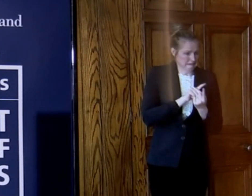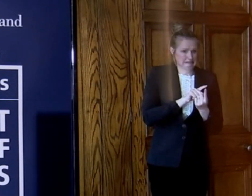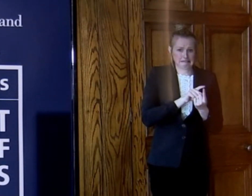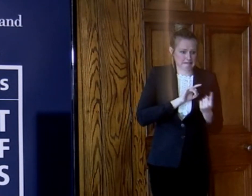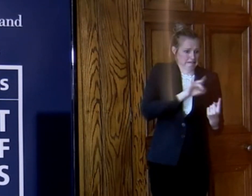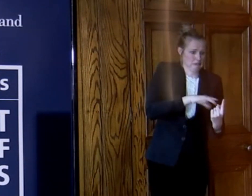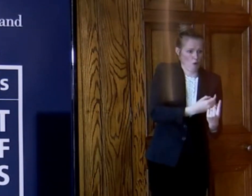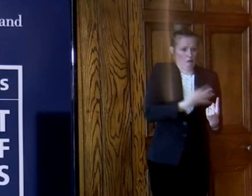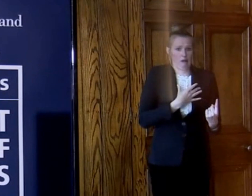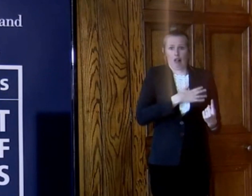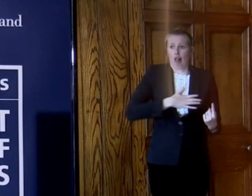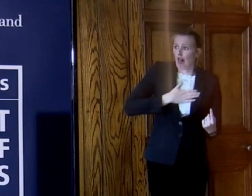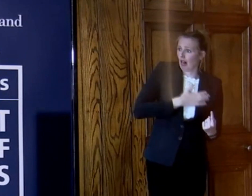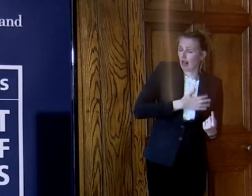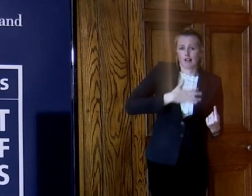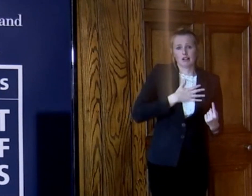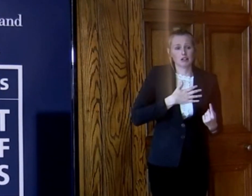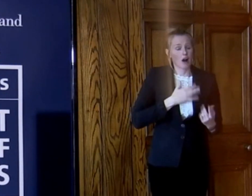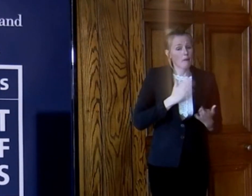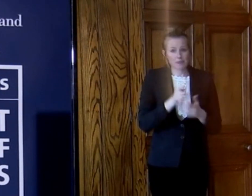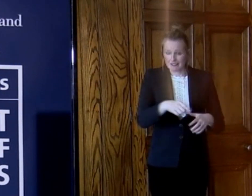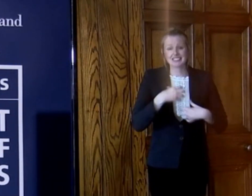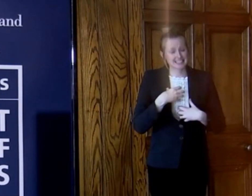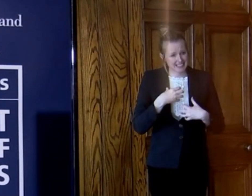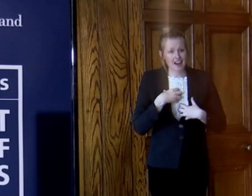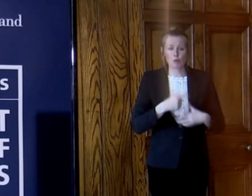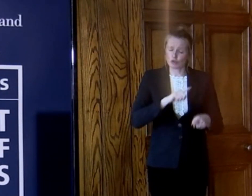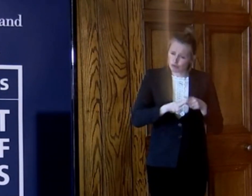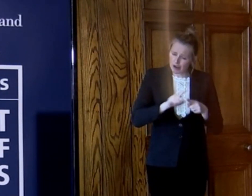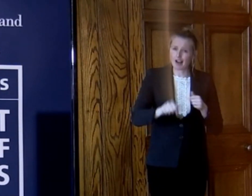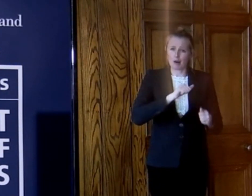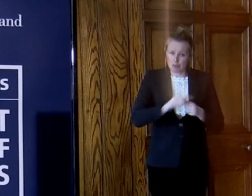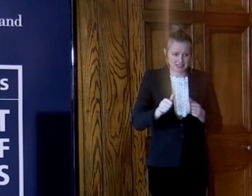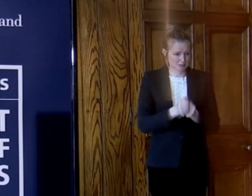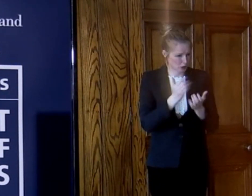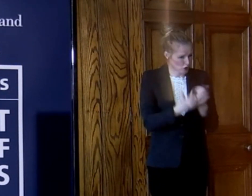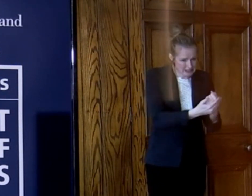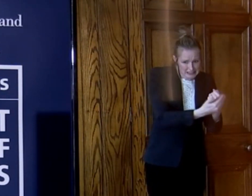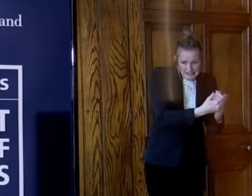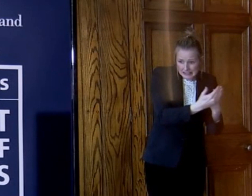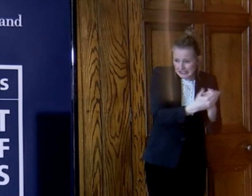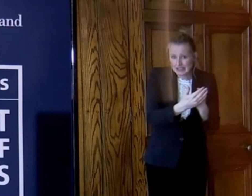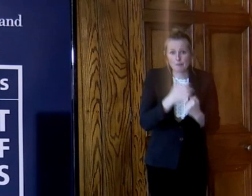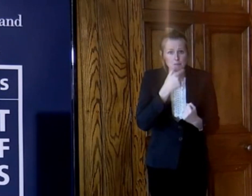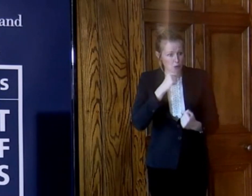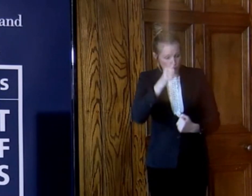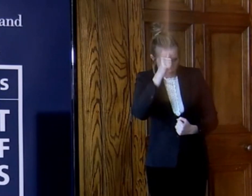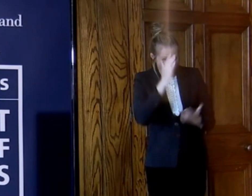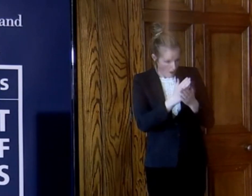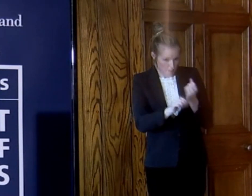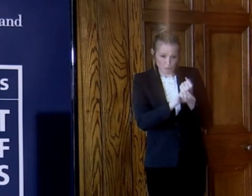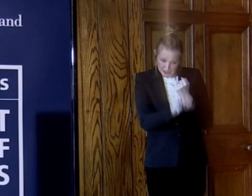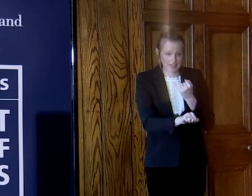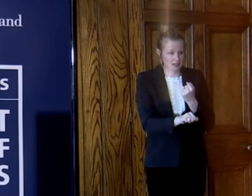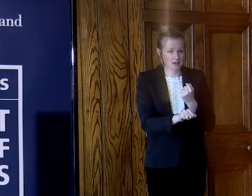to do this job this is a scary situation so we have to do absolutely everything we can to give them that assurance to make sure that they know that they're protected they